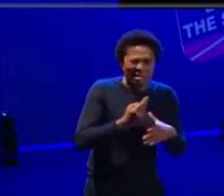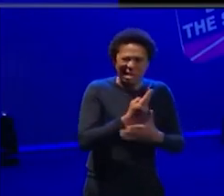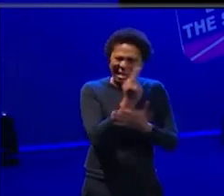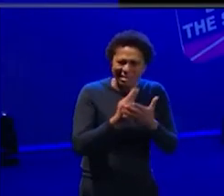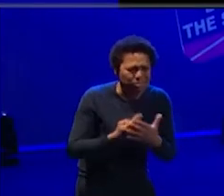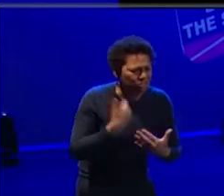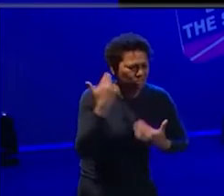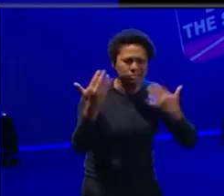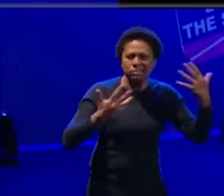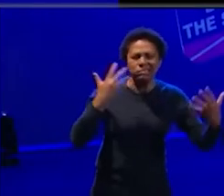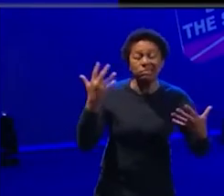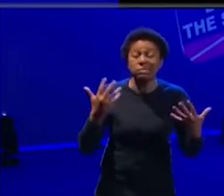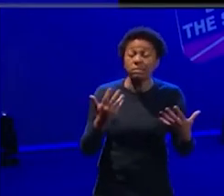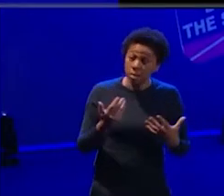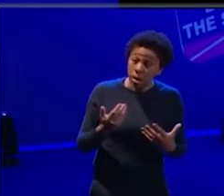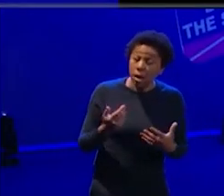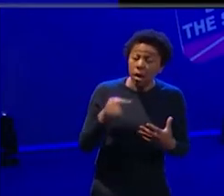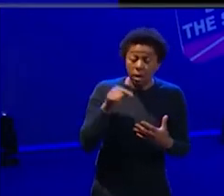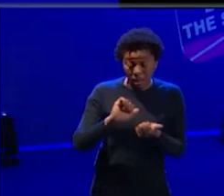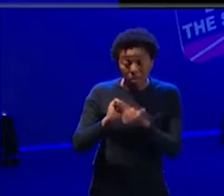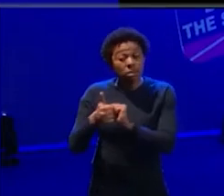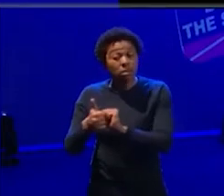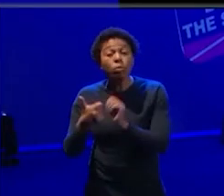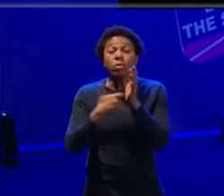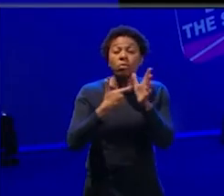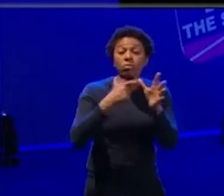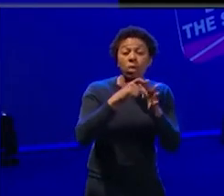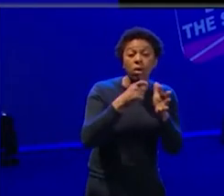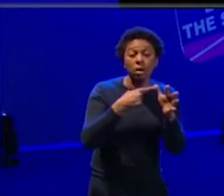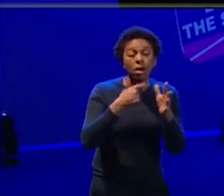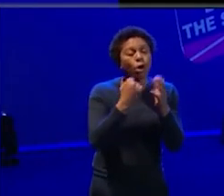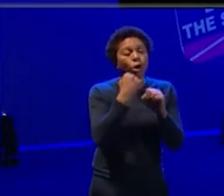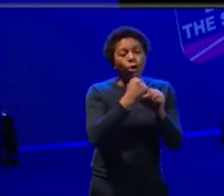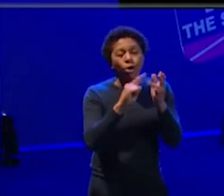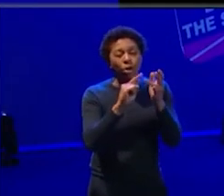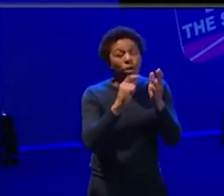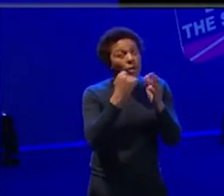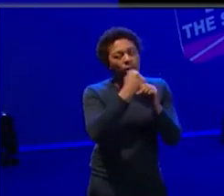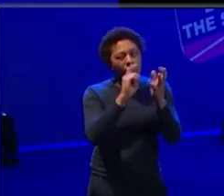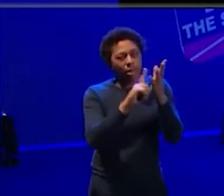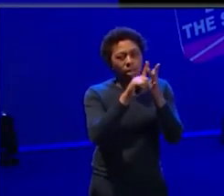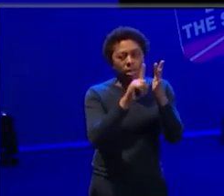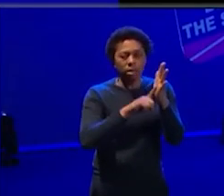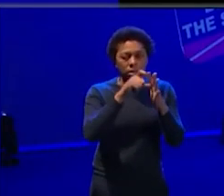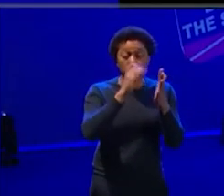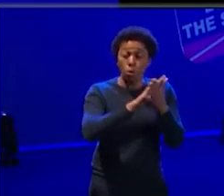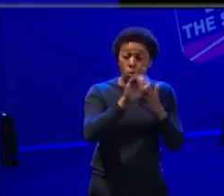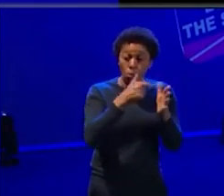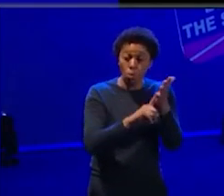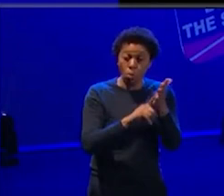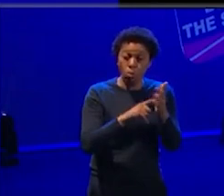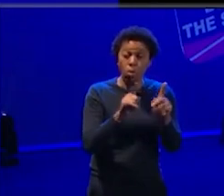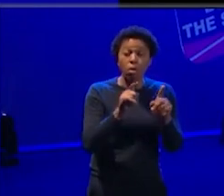journey that they're on. Um, it's in partnership with RADA, with Guildhall, and Talent and Theatre Peckham. And,